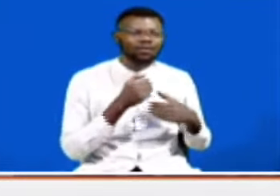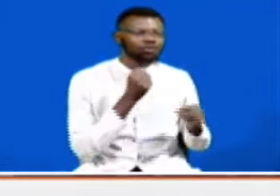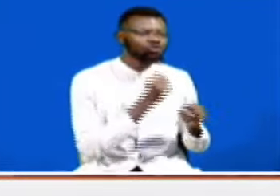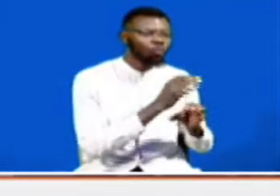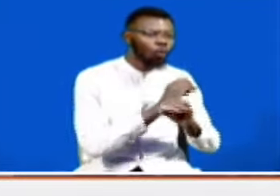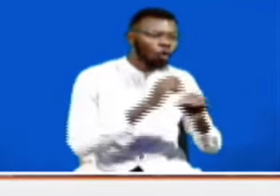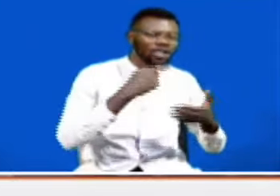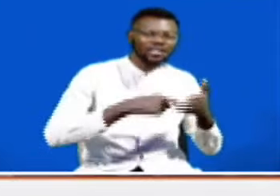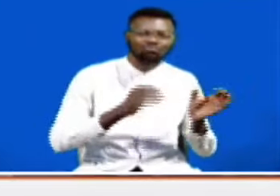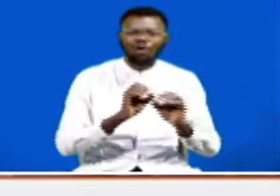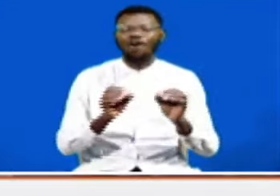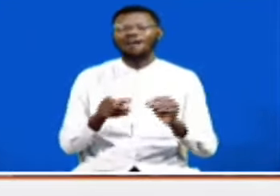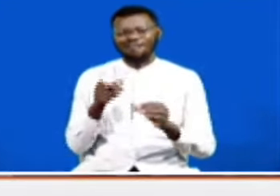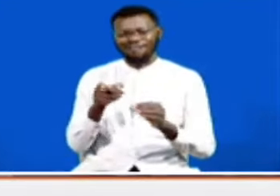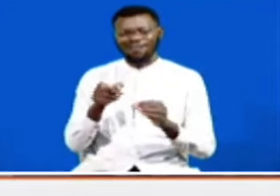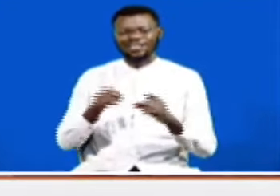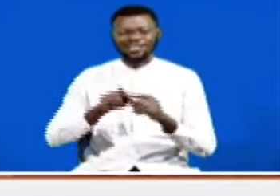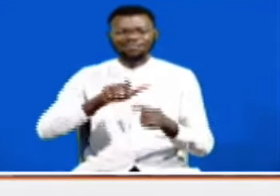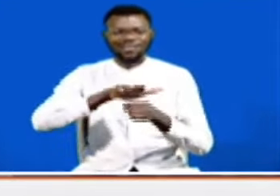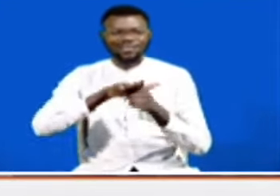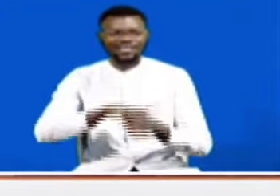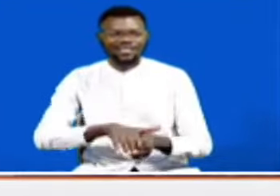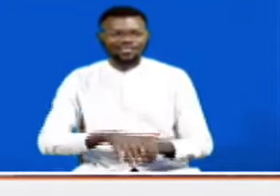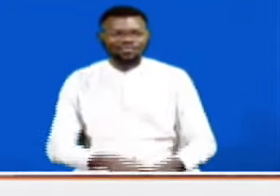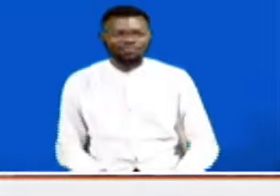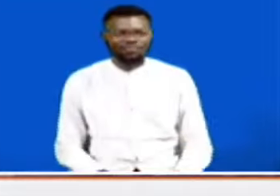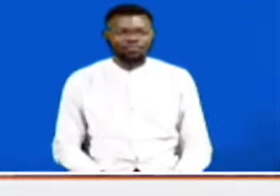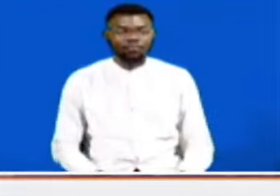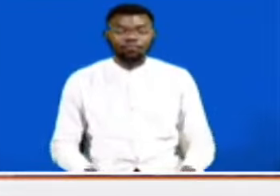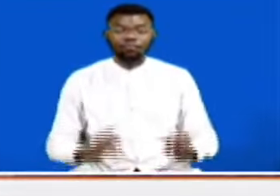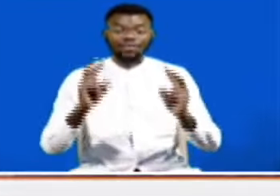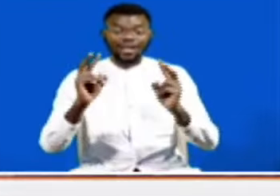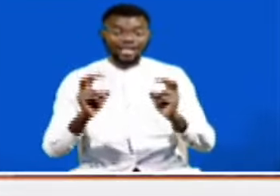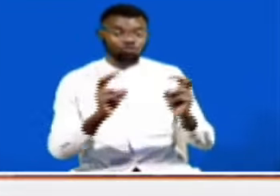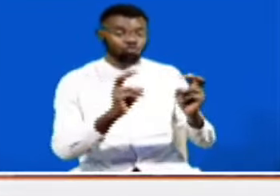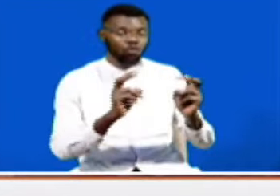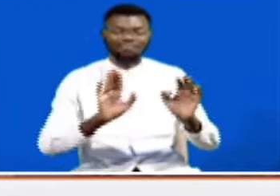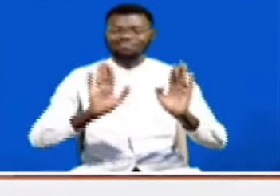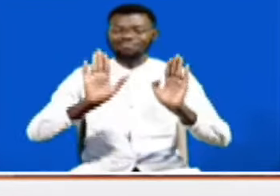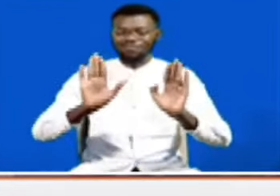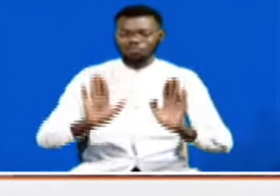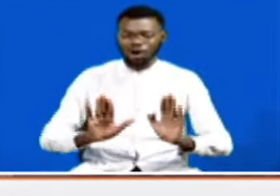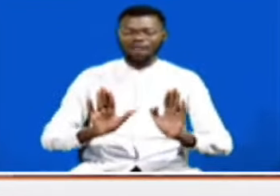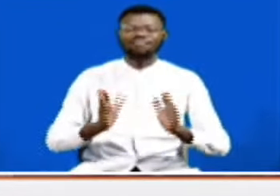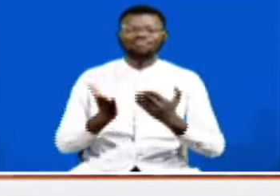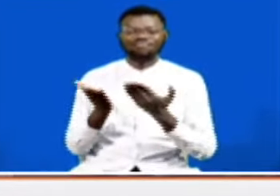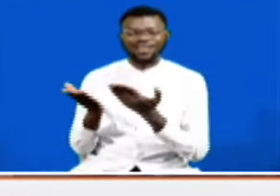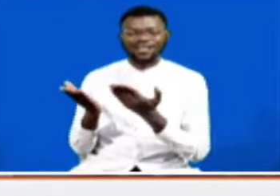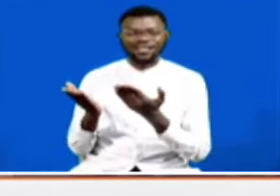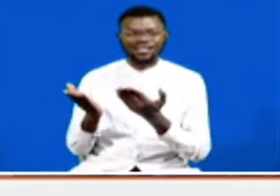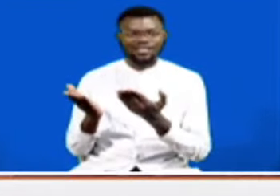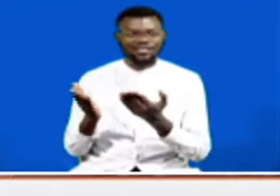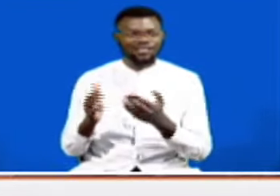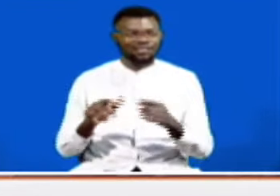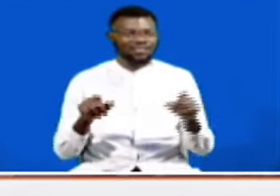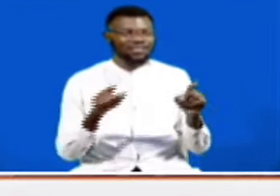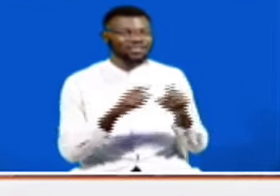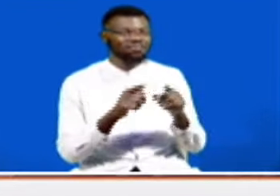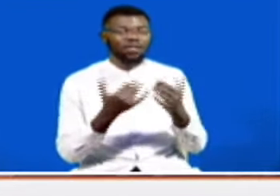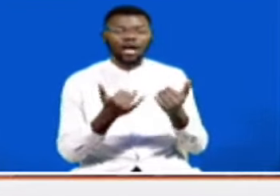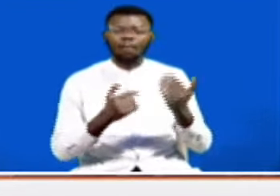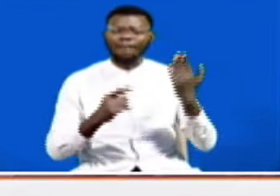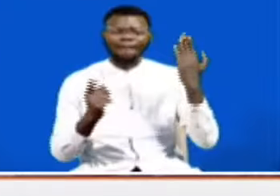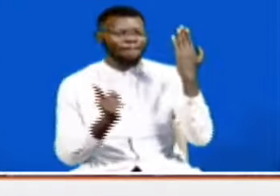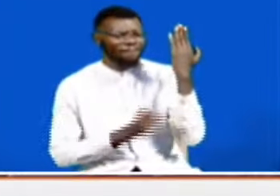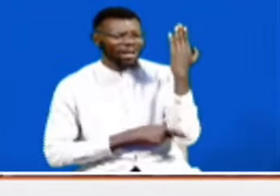we needed to discuss that. That, those fundamental issues still remain. And as I will demonstrate later, they have now worsened